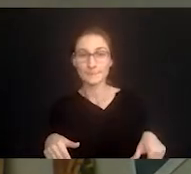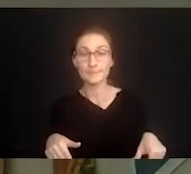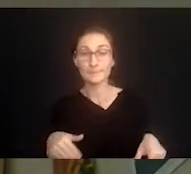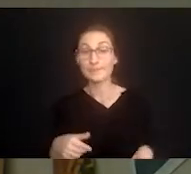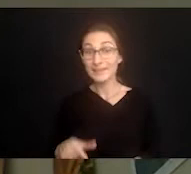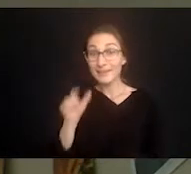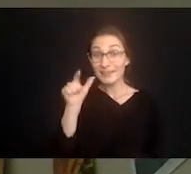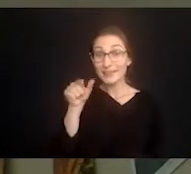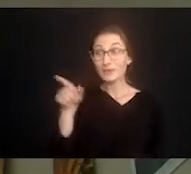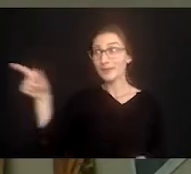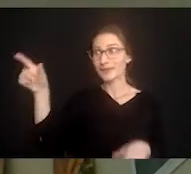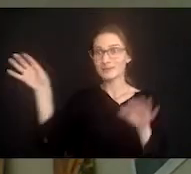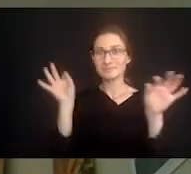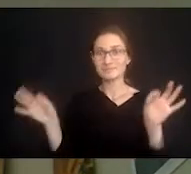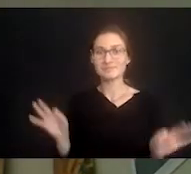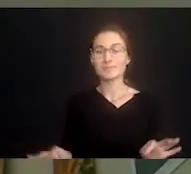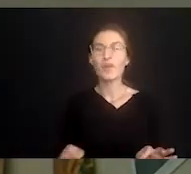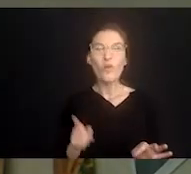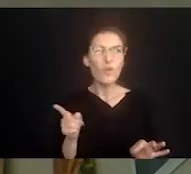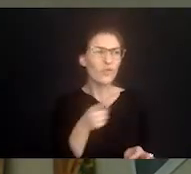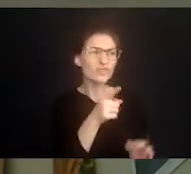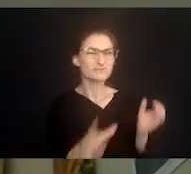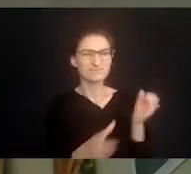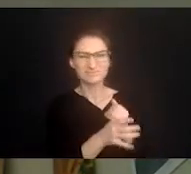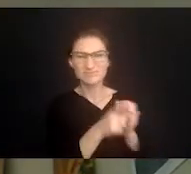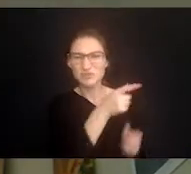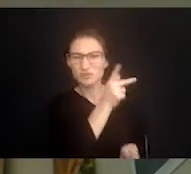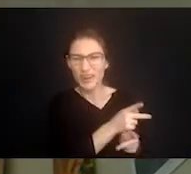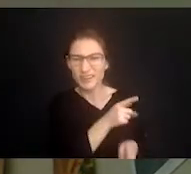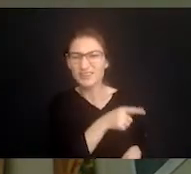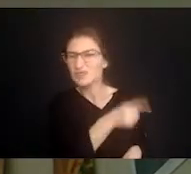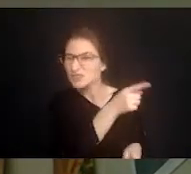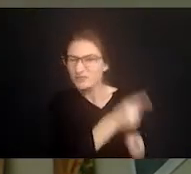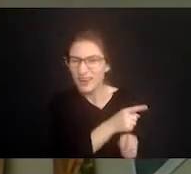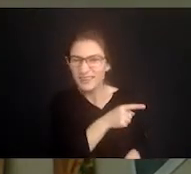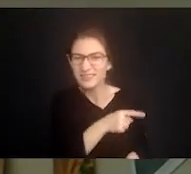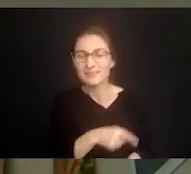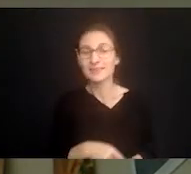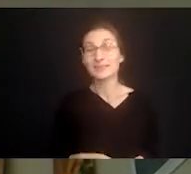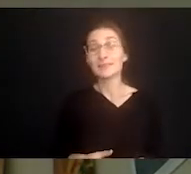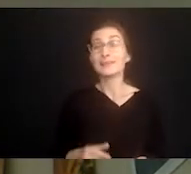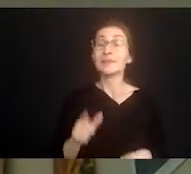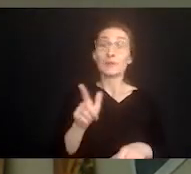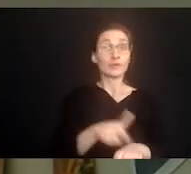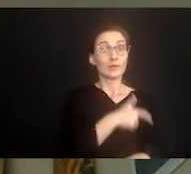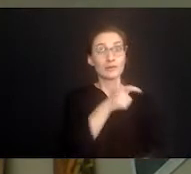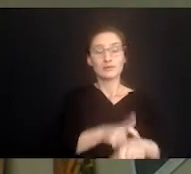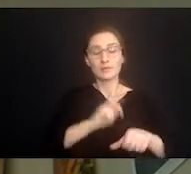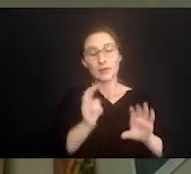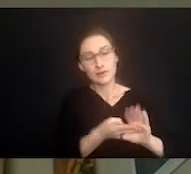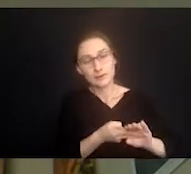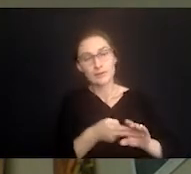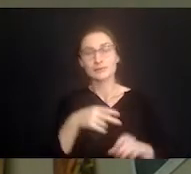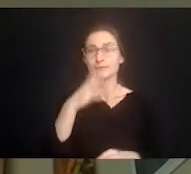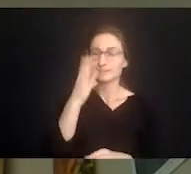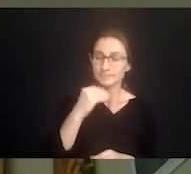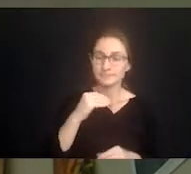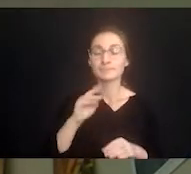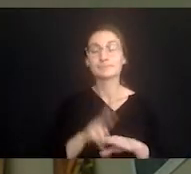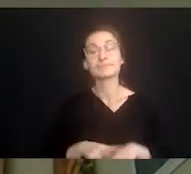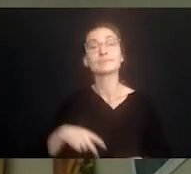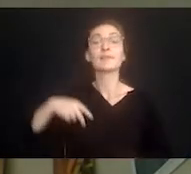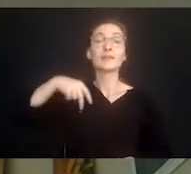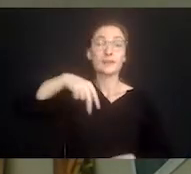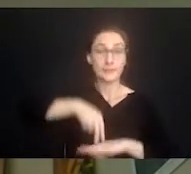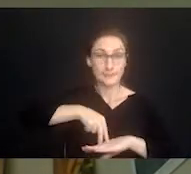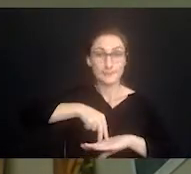he told me he thought, oh crap, she's right. A short time later, I begrudgingly rose long enough to get Jerry out of